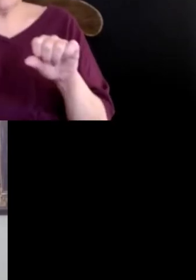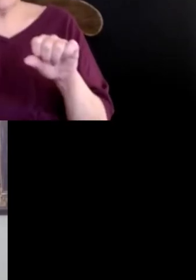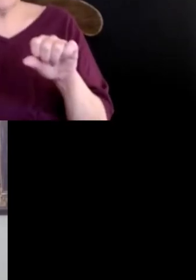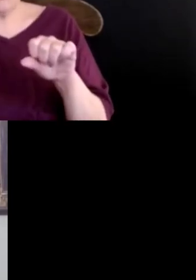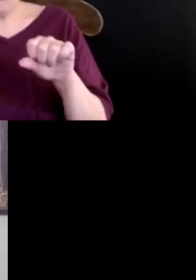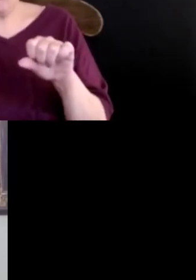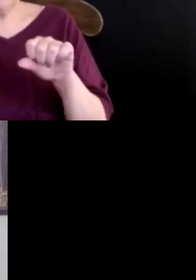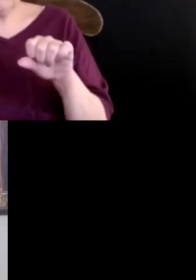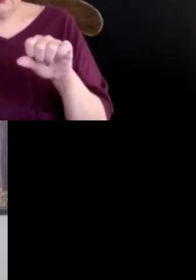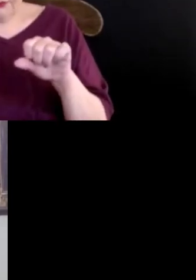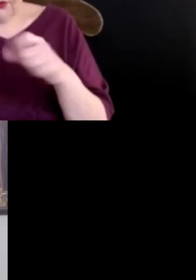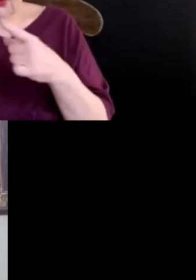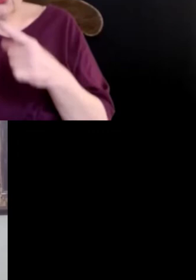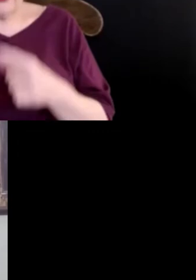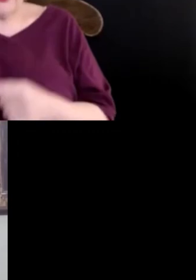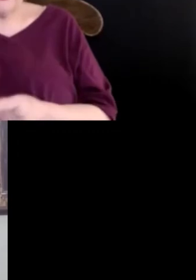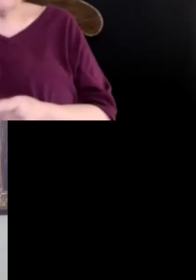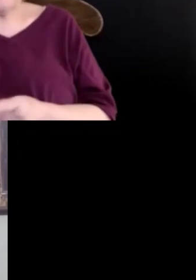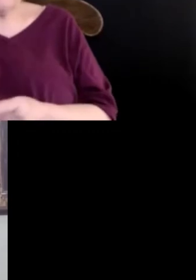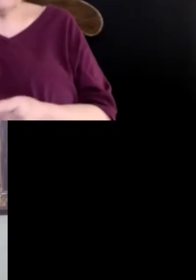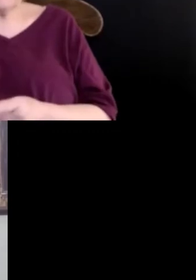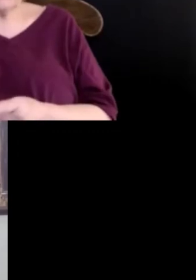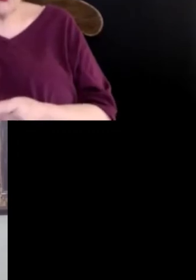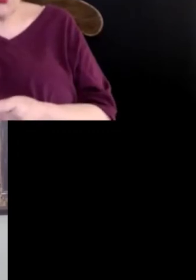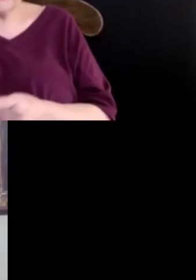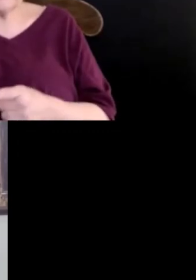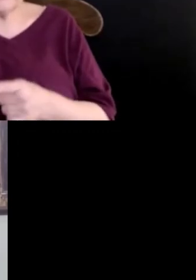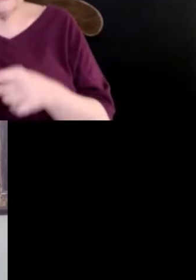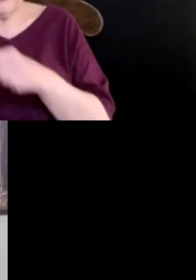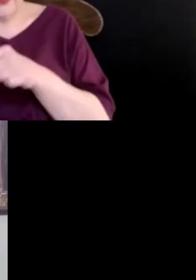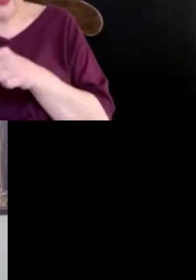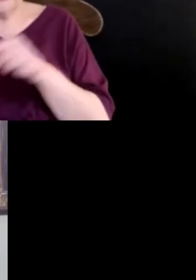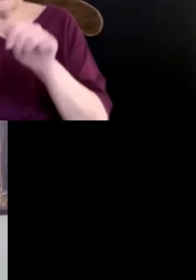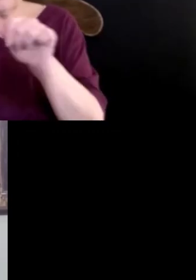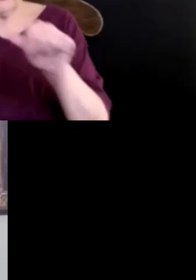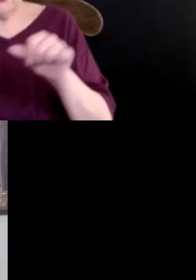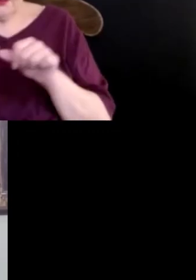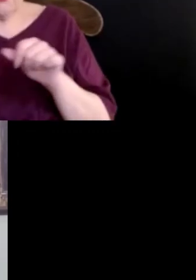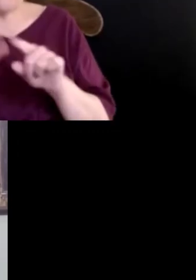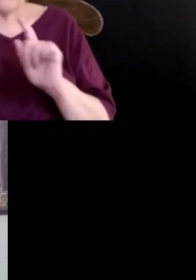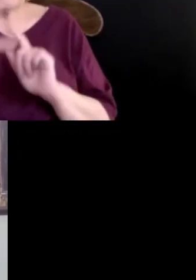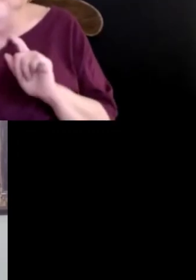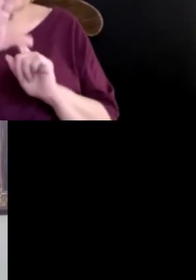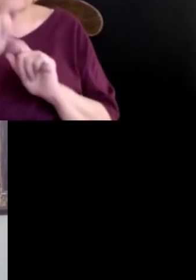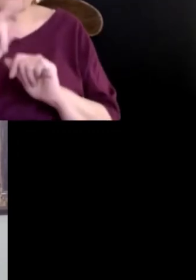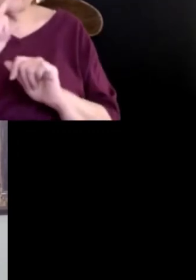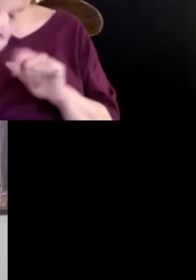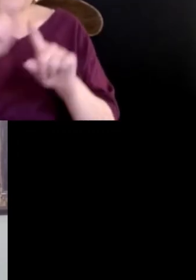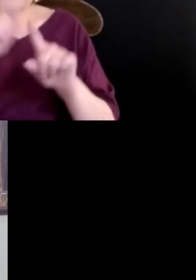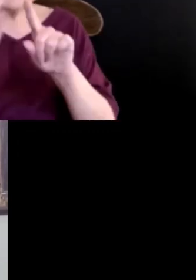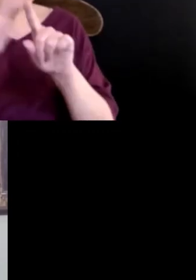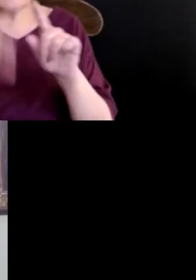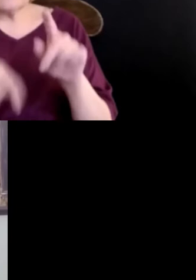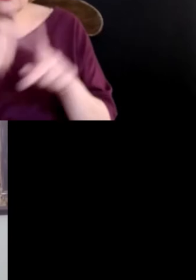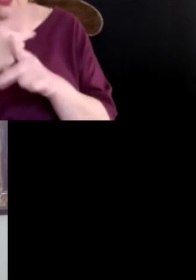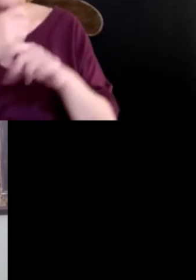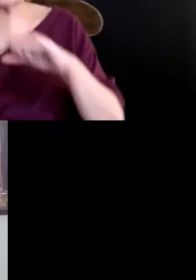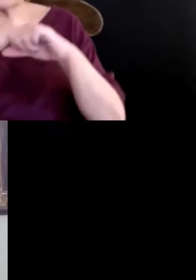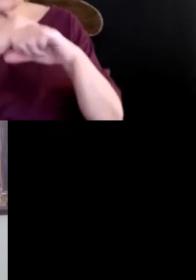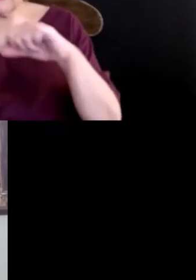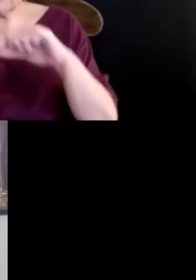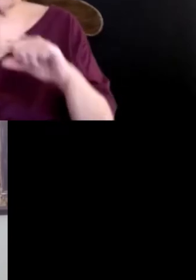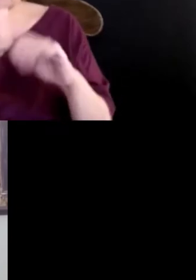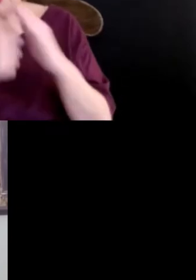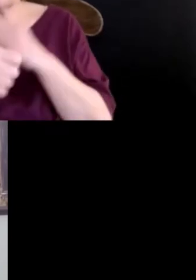to have a miniature horse in that context. But Sarah is absolutely correct. There can be all different kinds of animals protected by the Fair